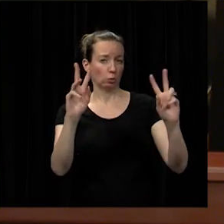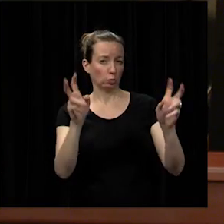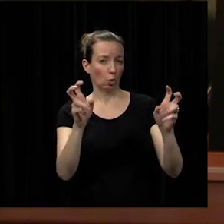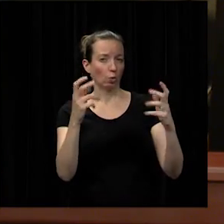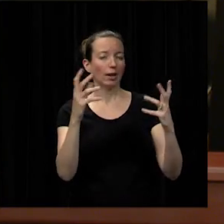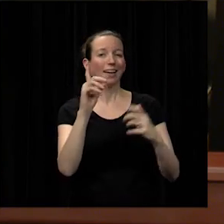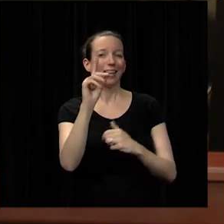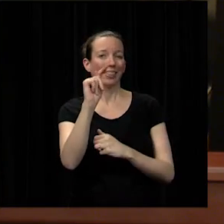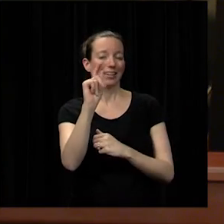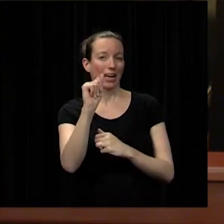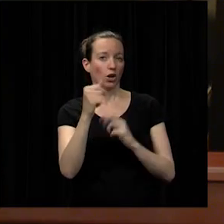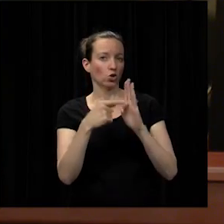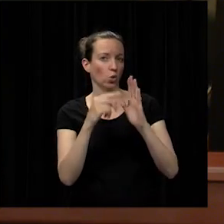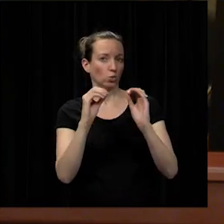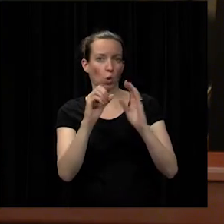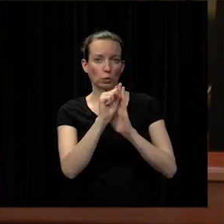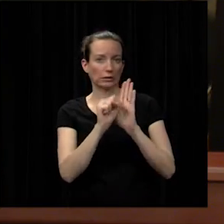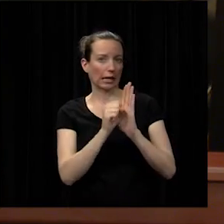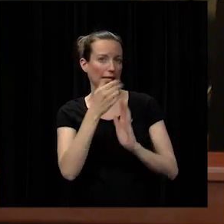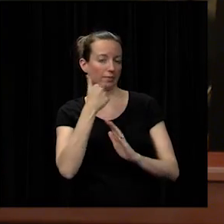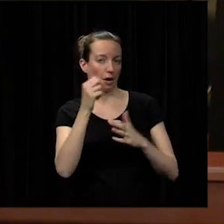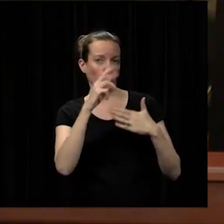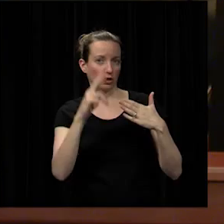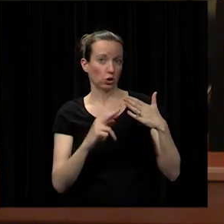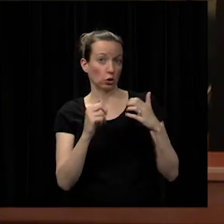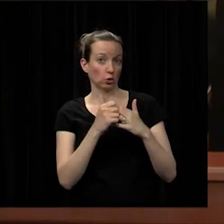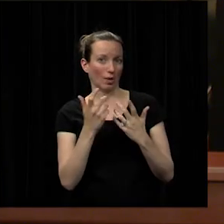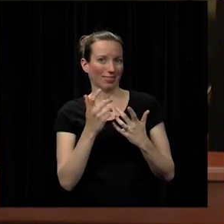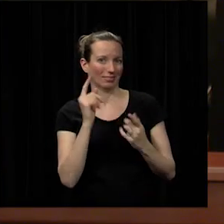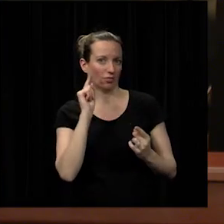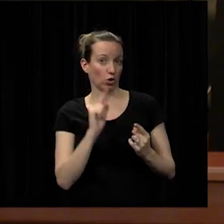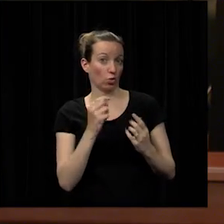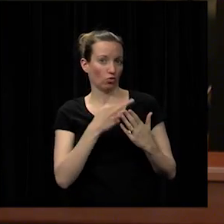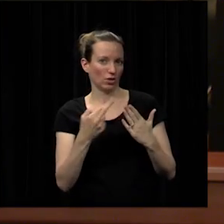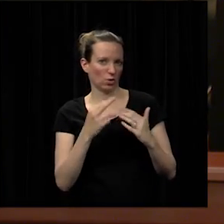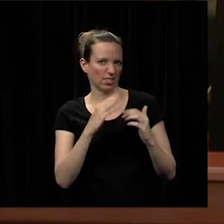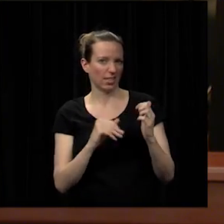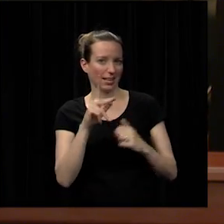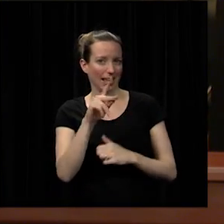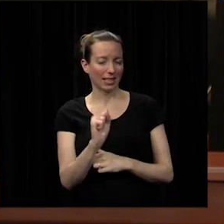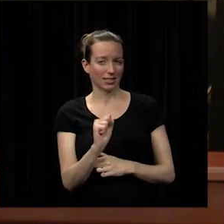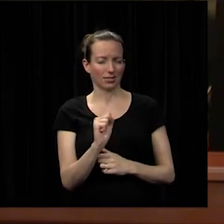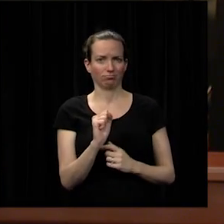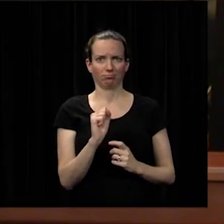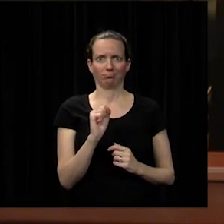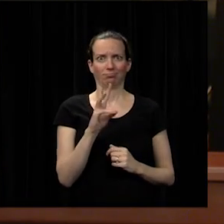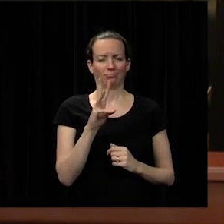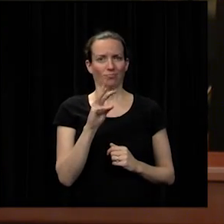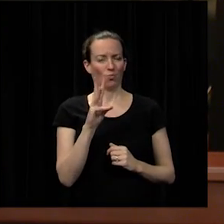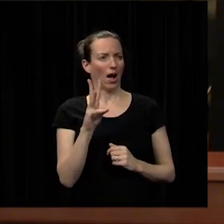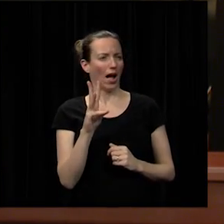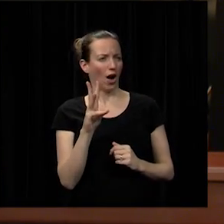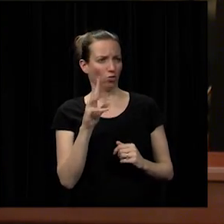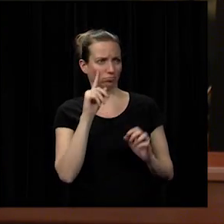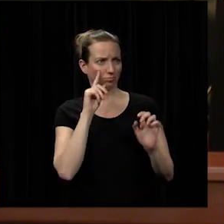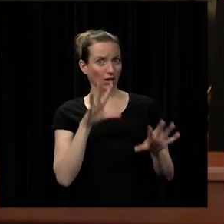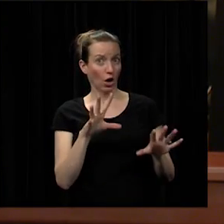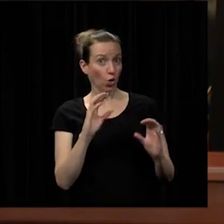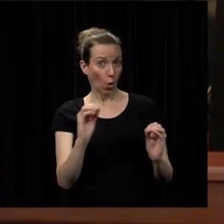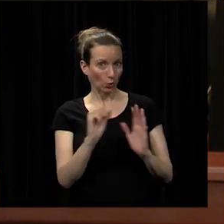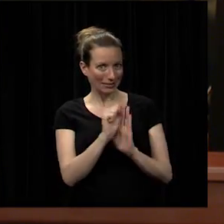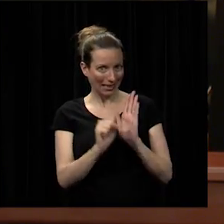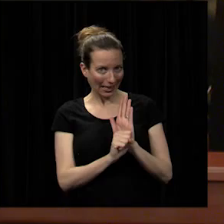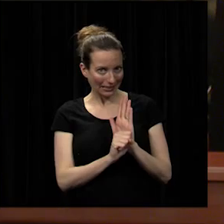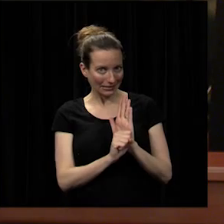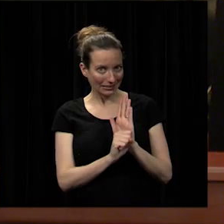data shows that no state has better results with fewer resources than kansas that's a big deal it's no state in